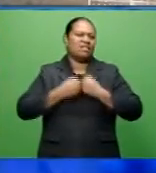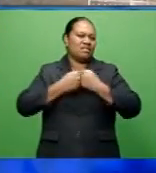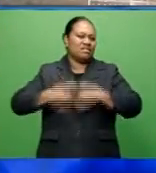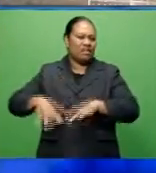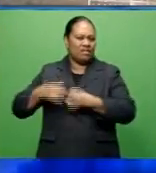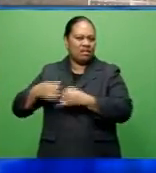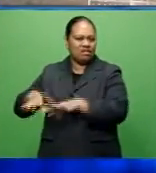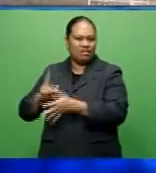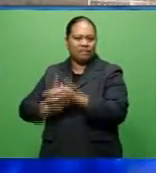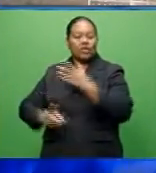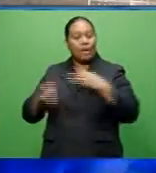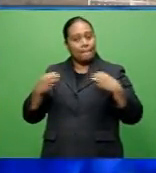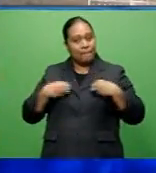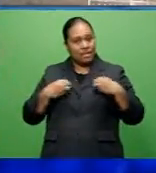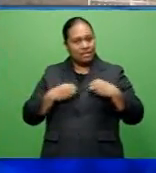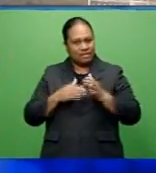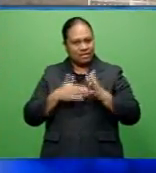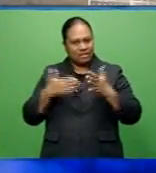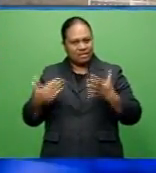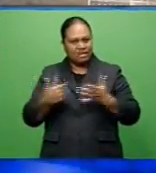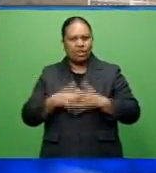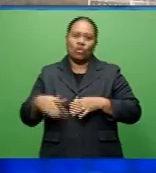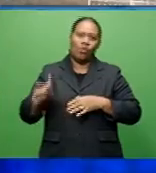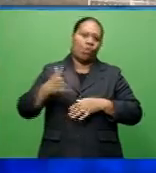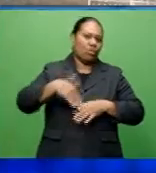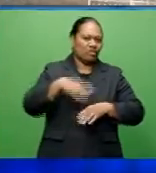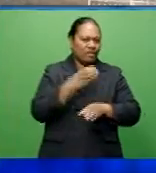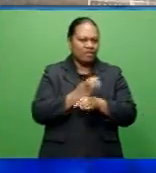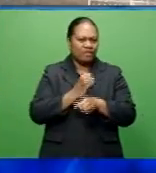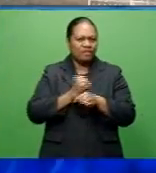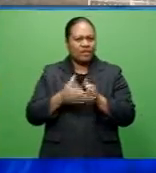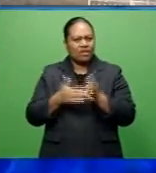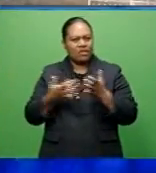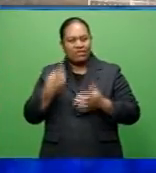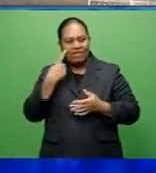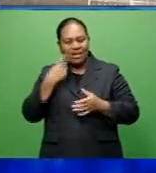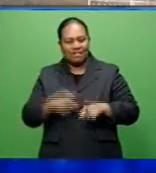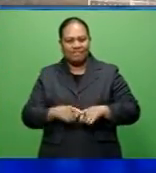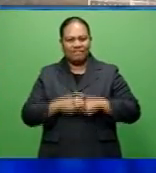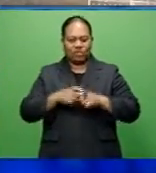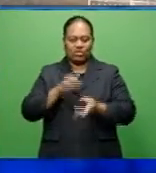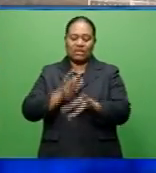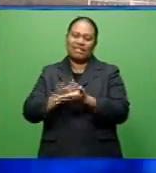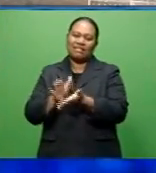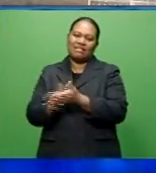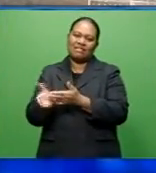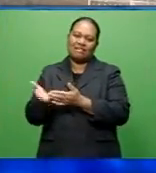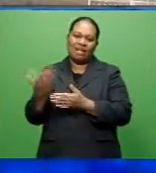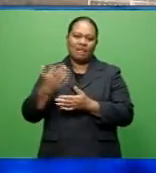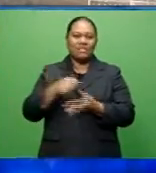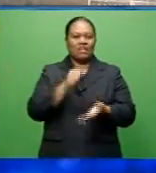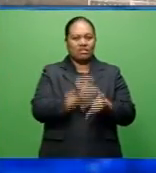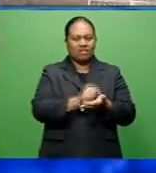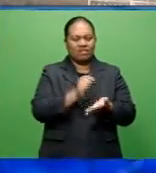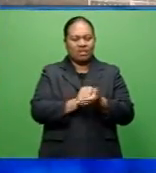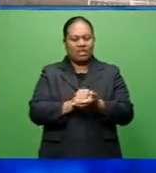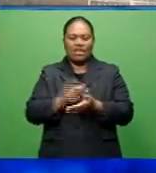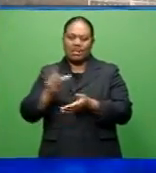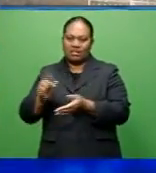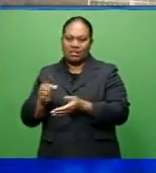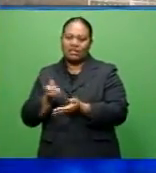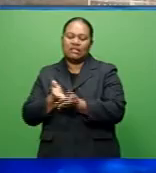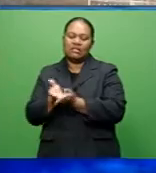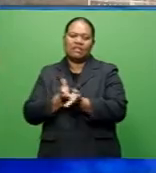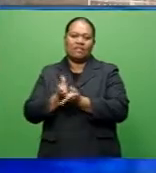supply, business owners together with employees are currently finding it difficult to clean up their stores and service customers. Kelly